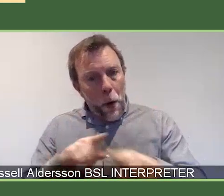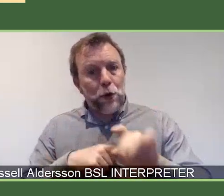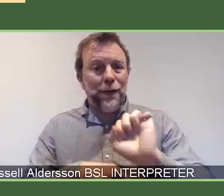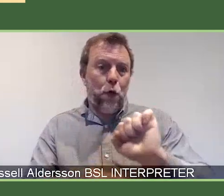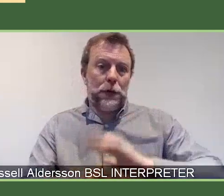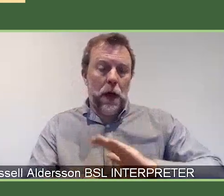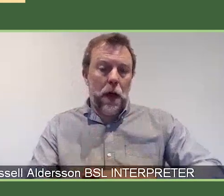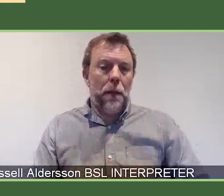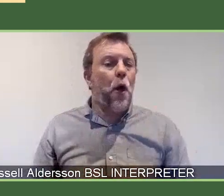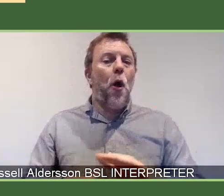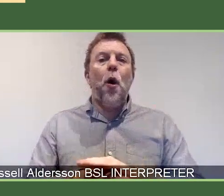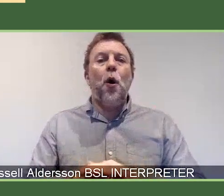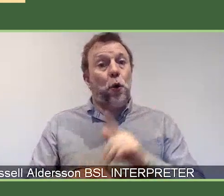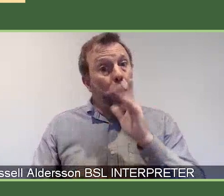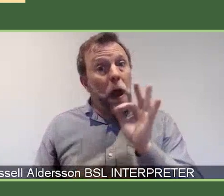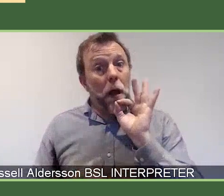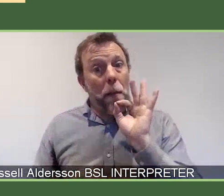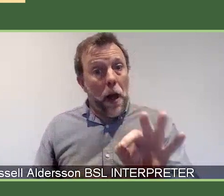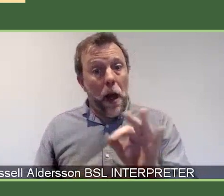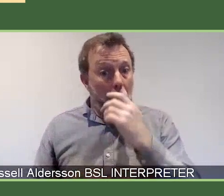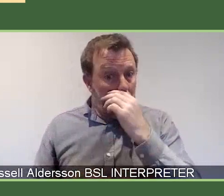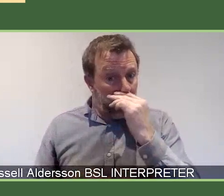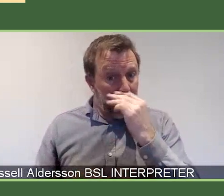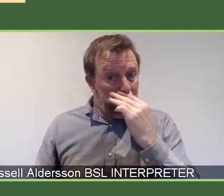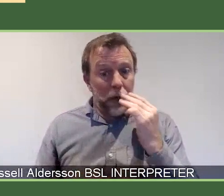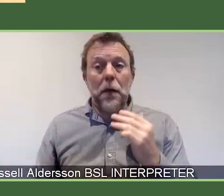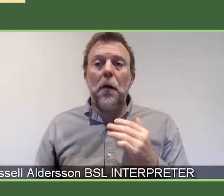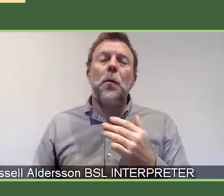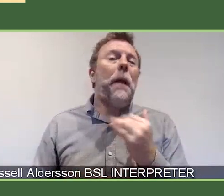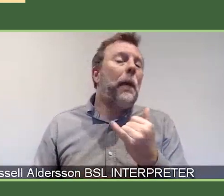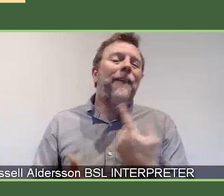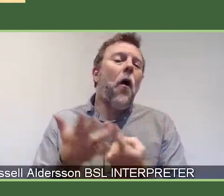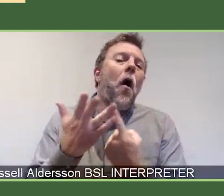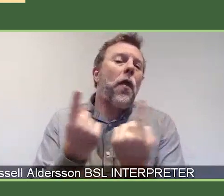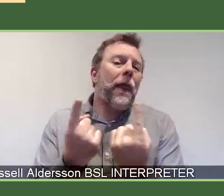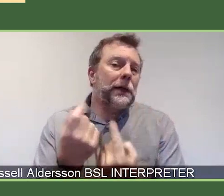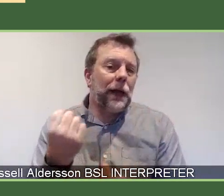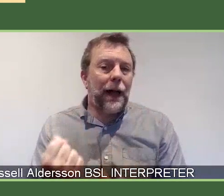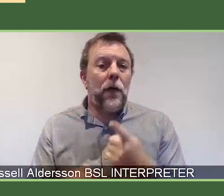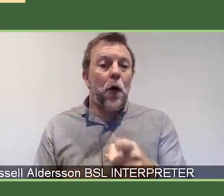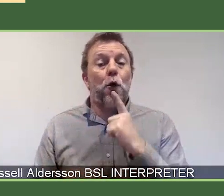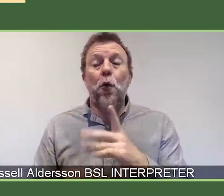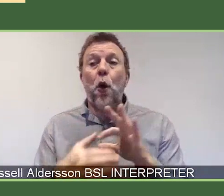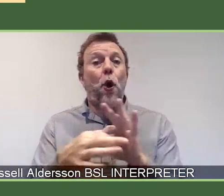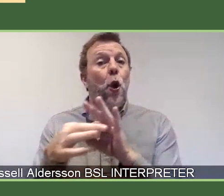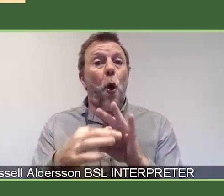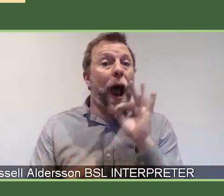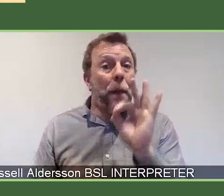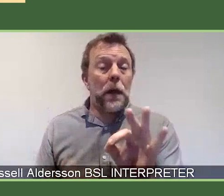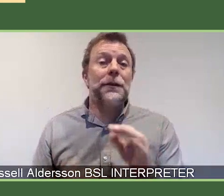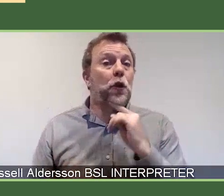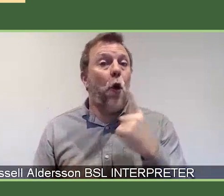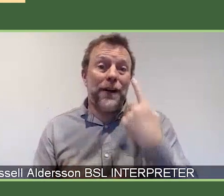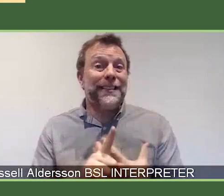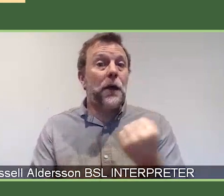We're not going to say you can't apply or hold anything else at the same time. So you can be co-applicant on a Discovery Award, for